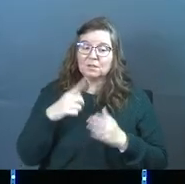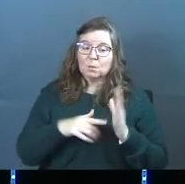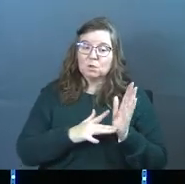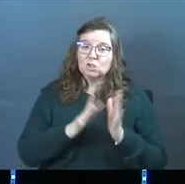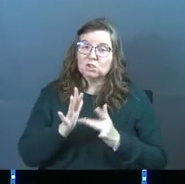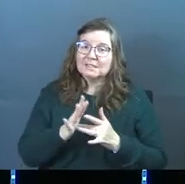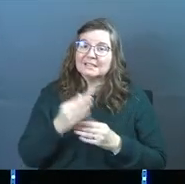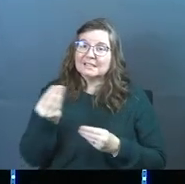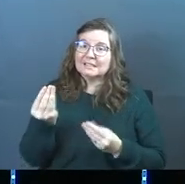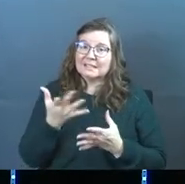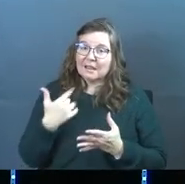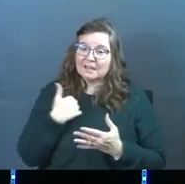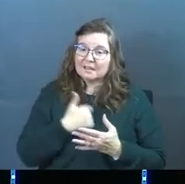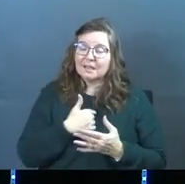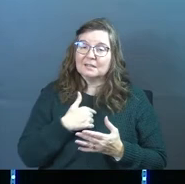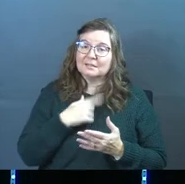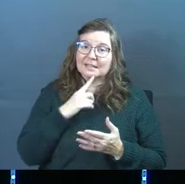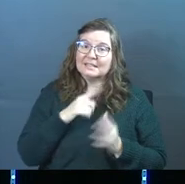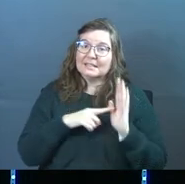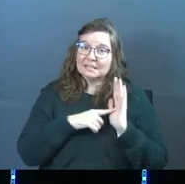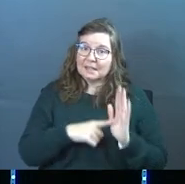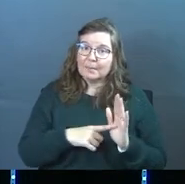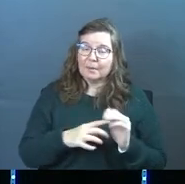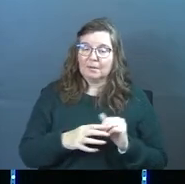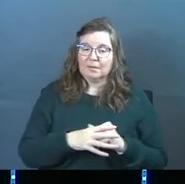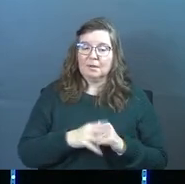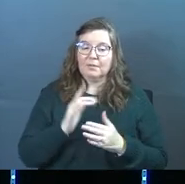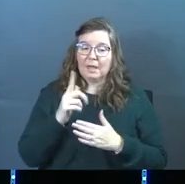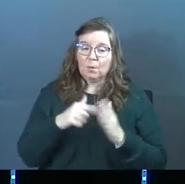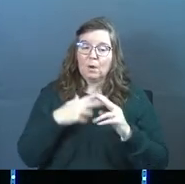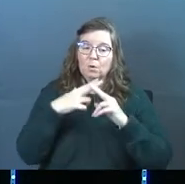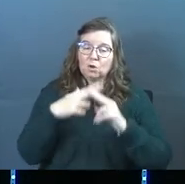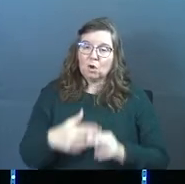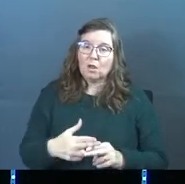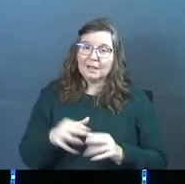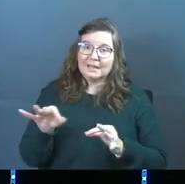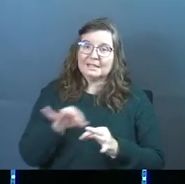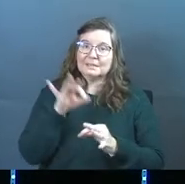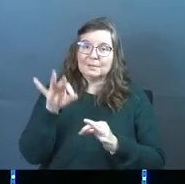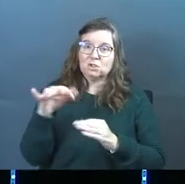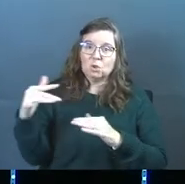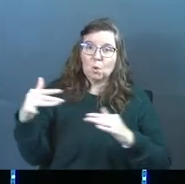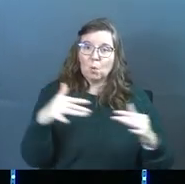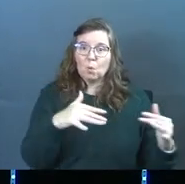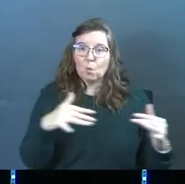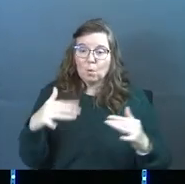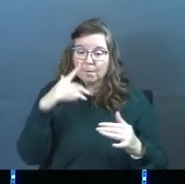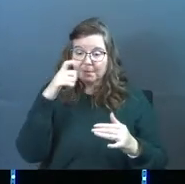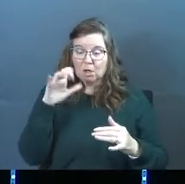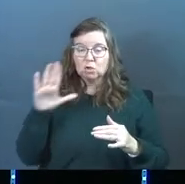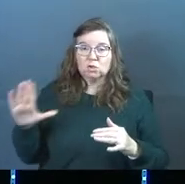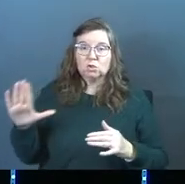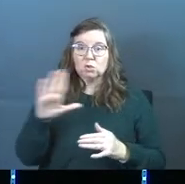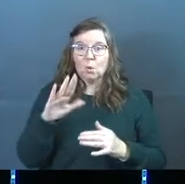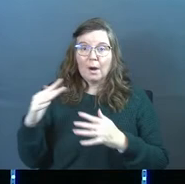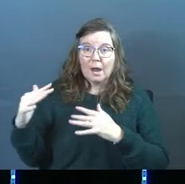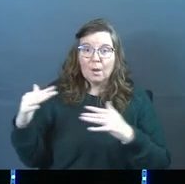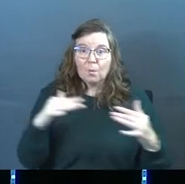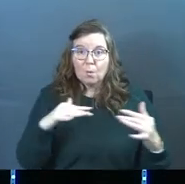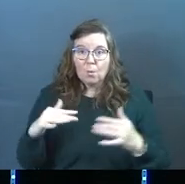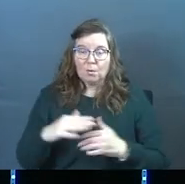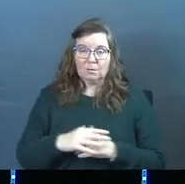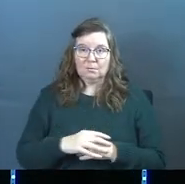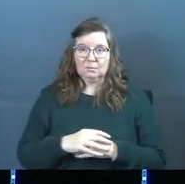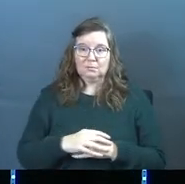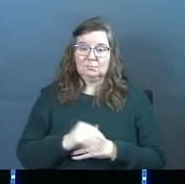is what Jesus is telling us is the example. That's why we call it a spiritual warfare, because you're at war,